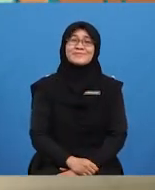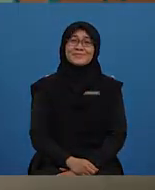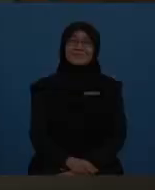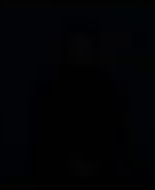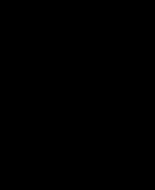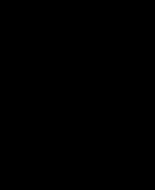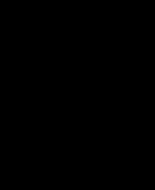YOLO!